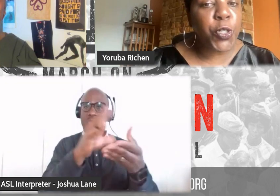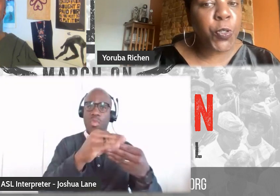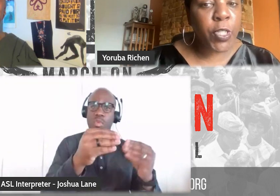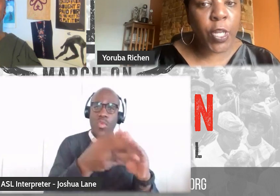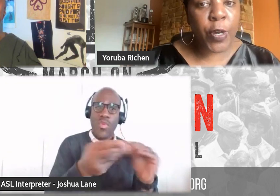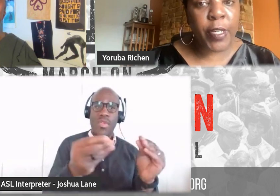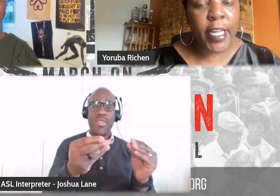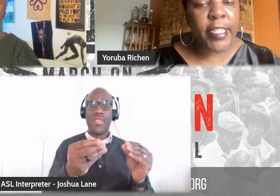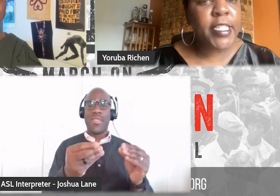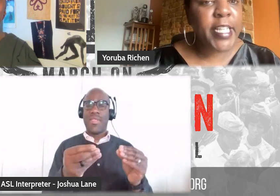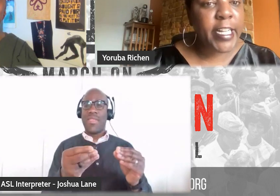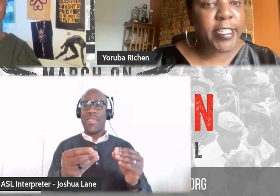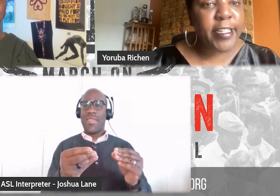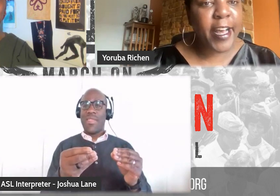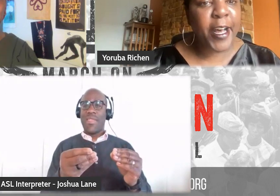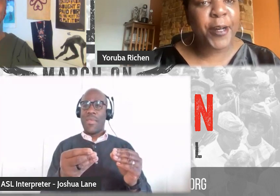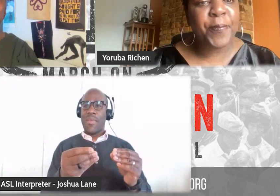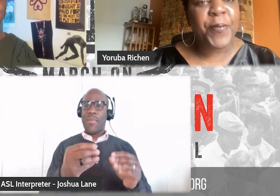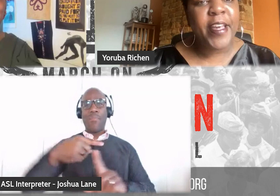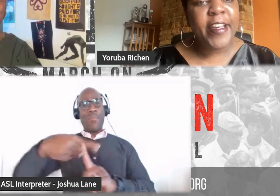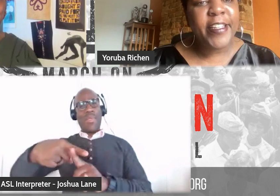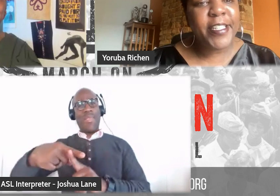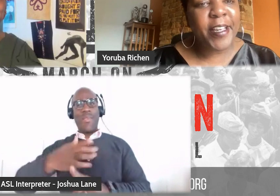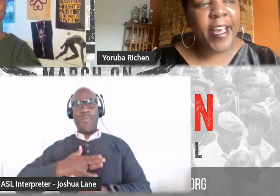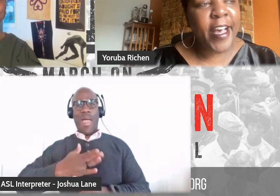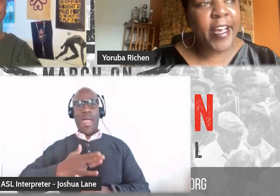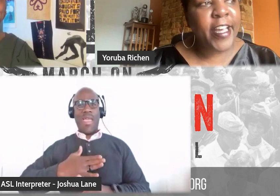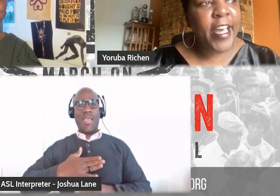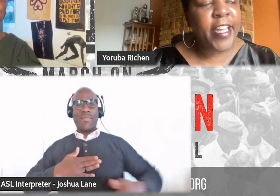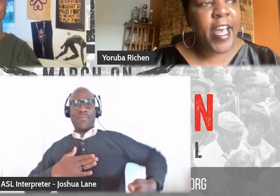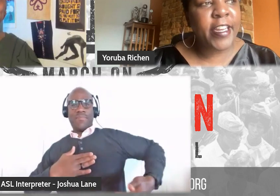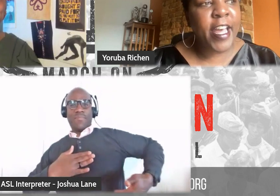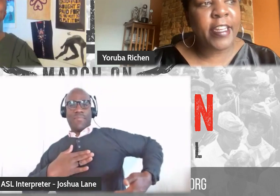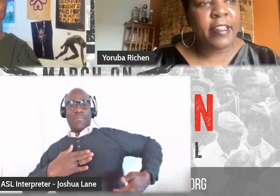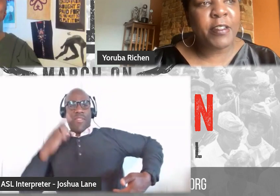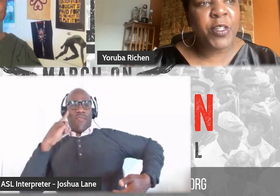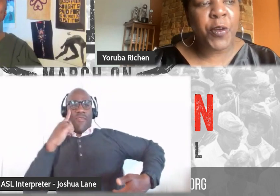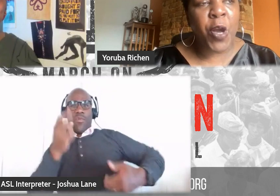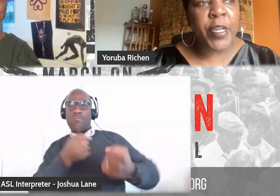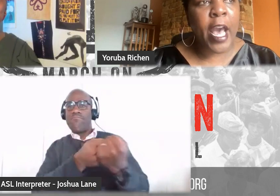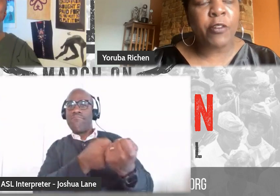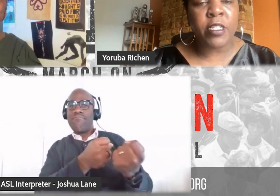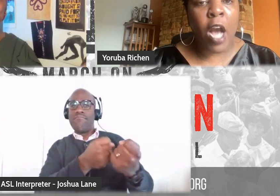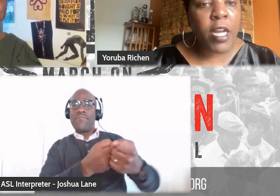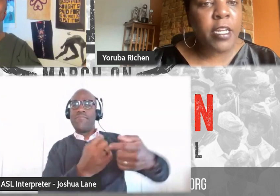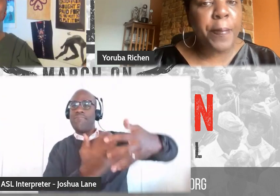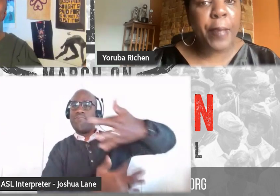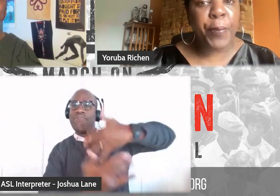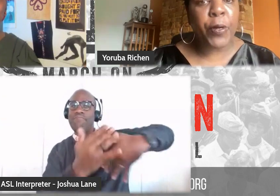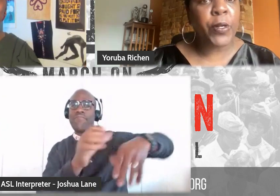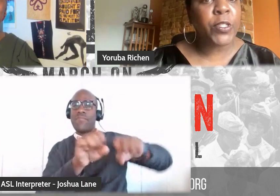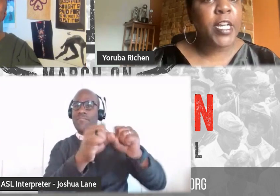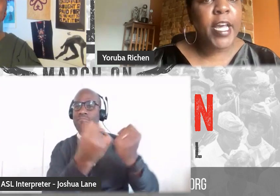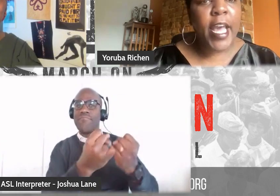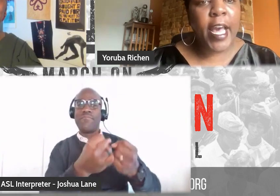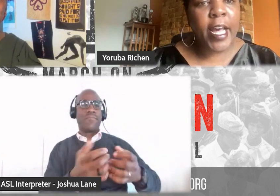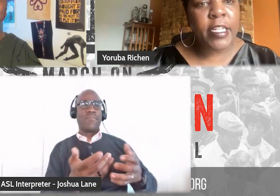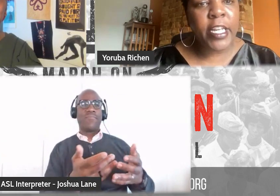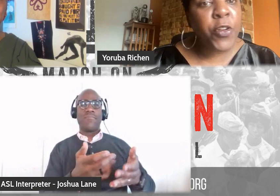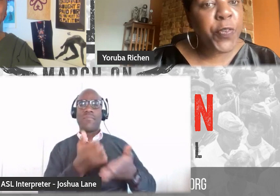social, you know, instinct, um, uh, and, and, and, and, and, you know, going out and talking to people